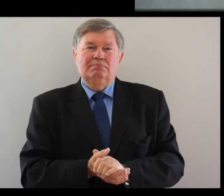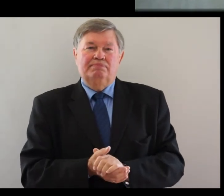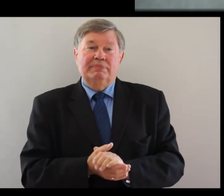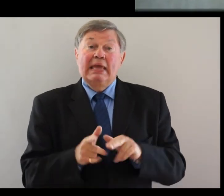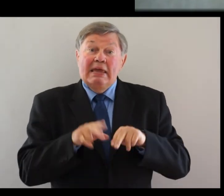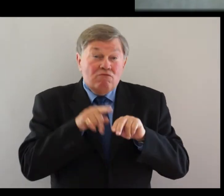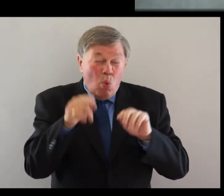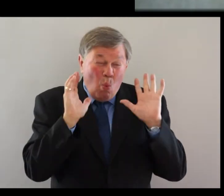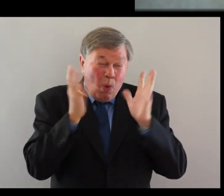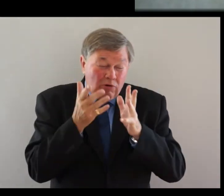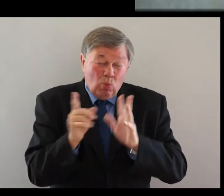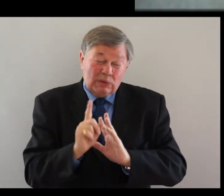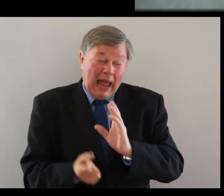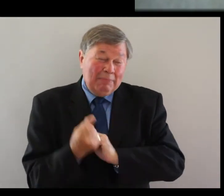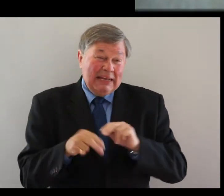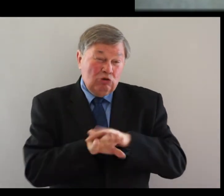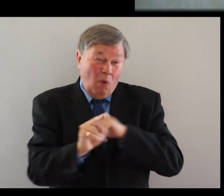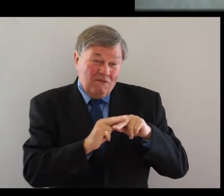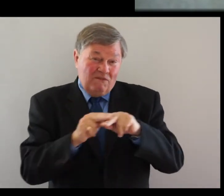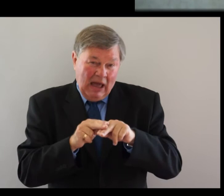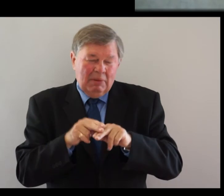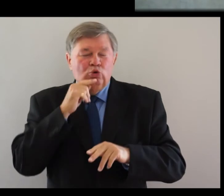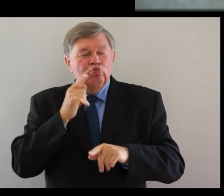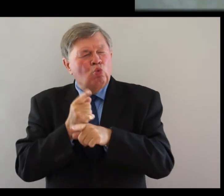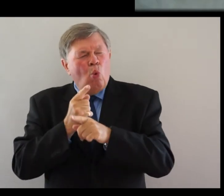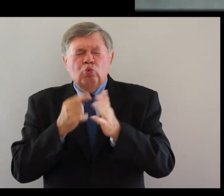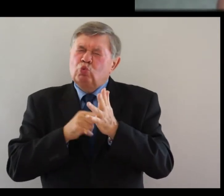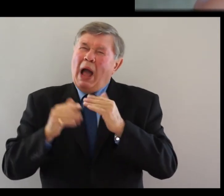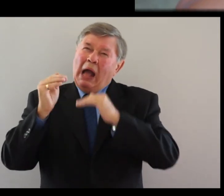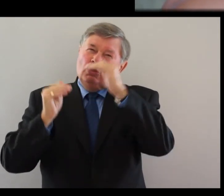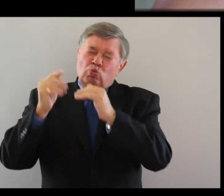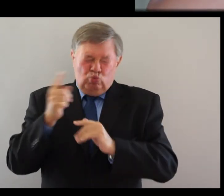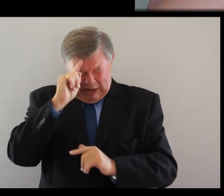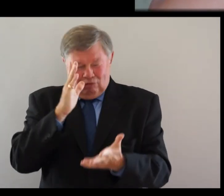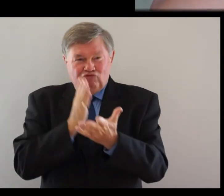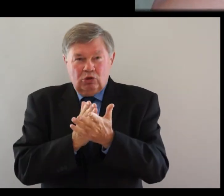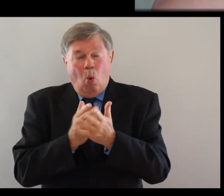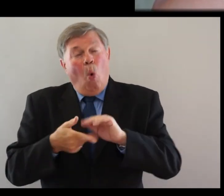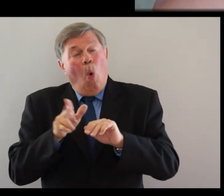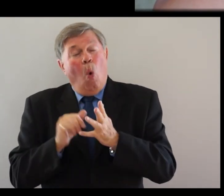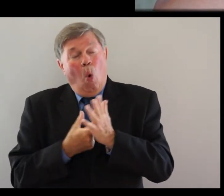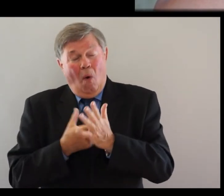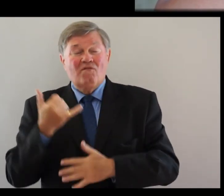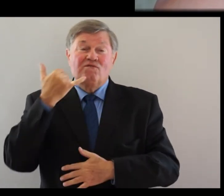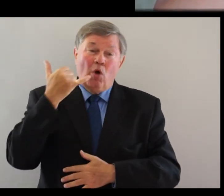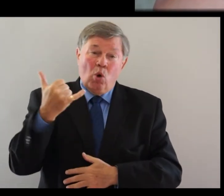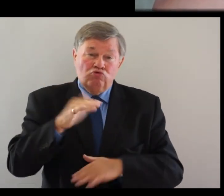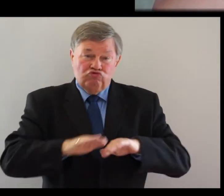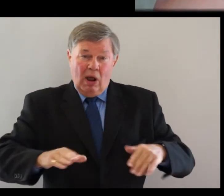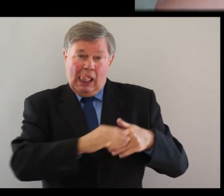If you are worried about what's happening in your family, then you should talk to an adult you can trust, or call Childline on 0800